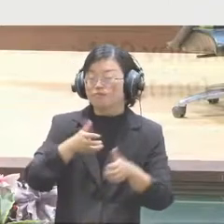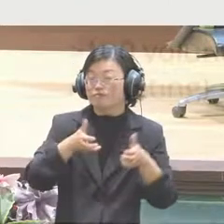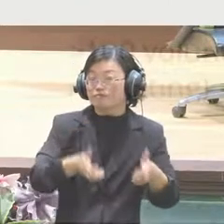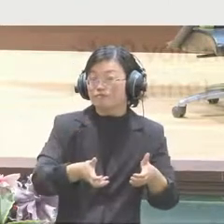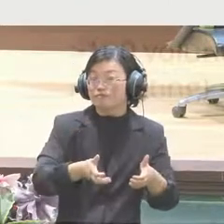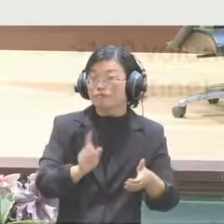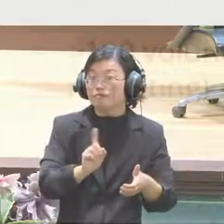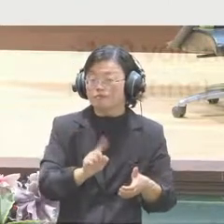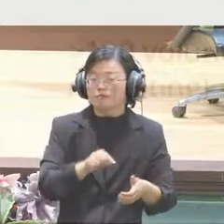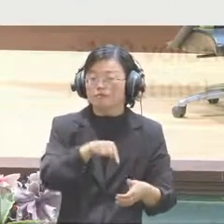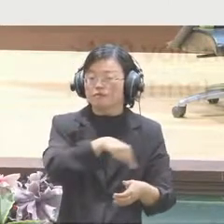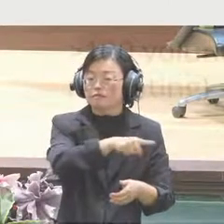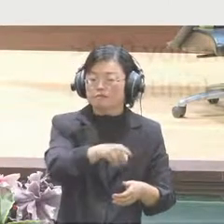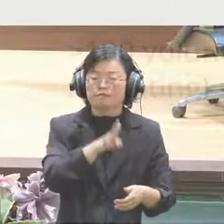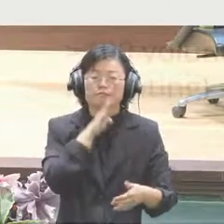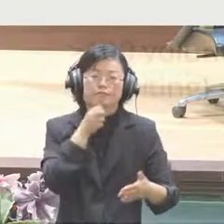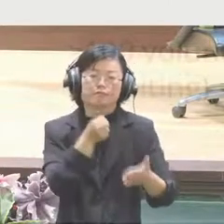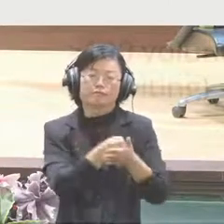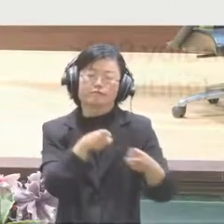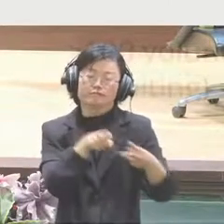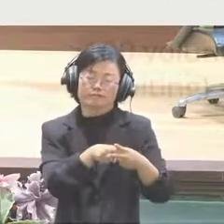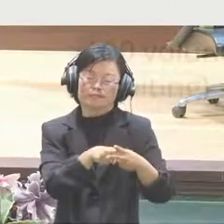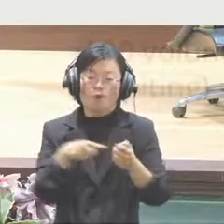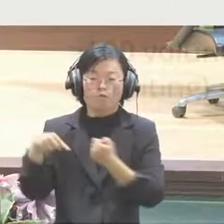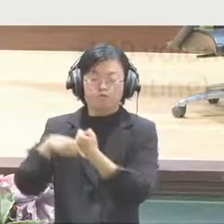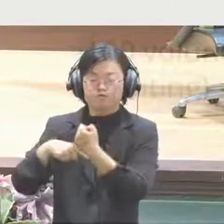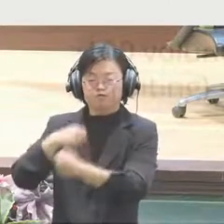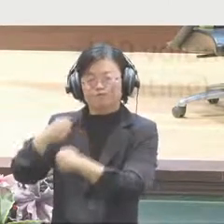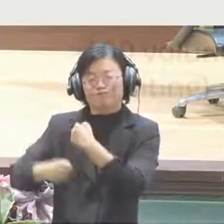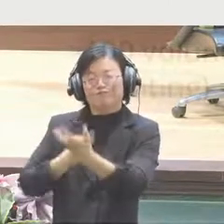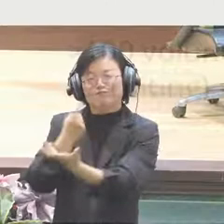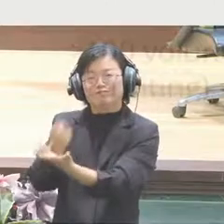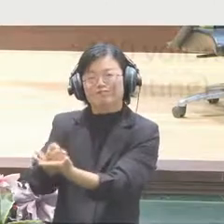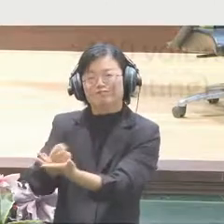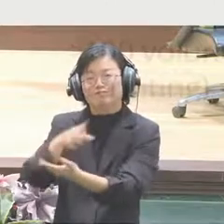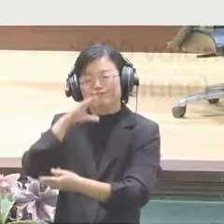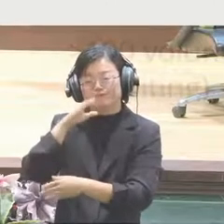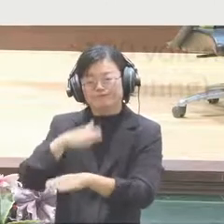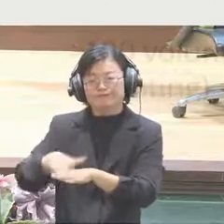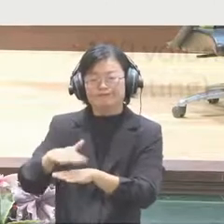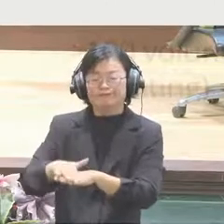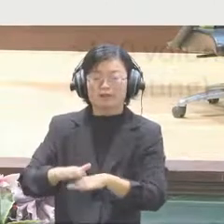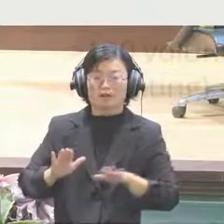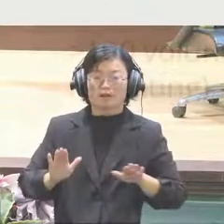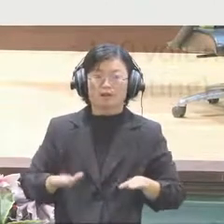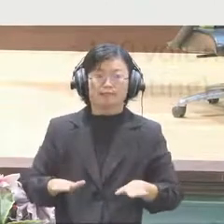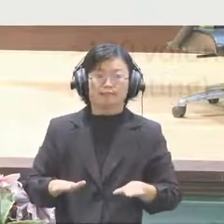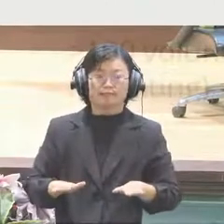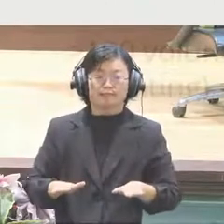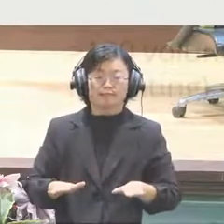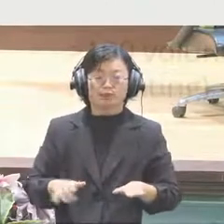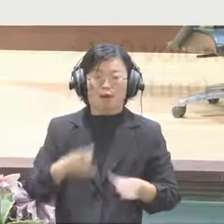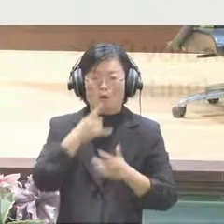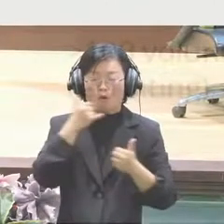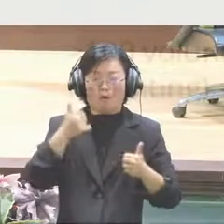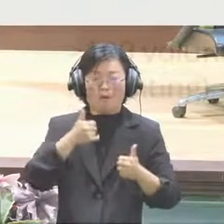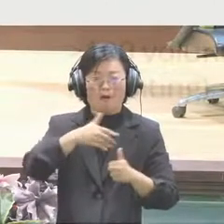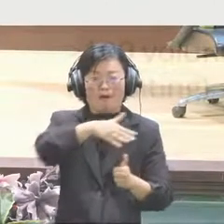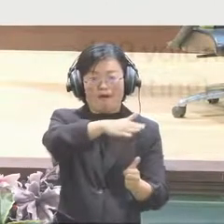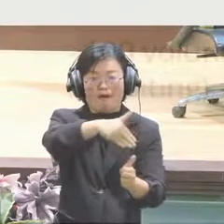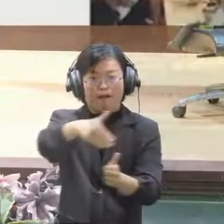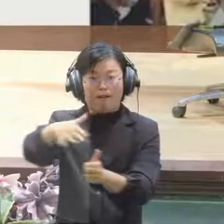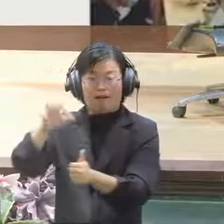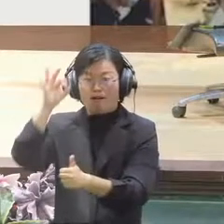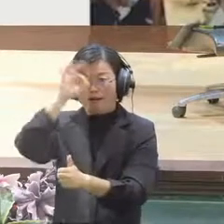in our research activities. Right now we have successfully recruited over 100 volunteers and we are still recruiting.